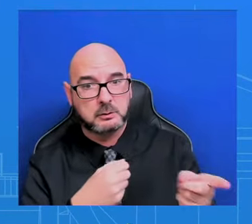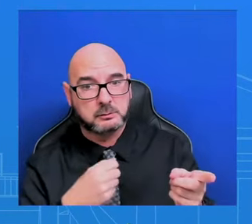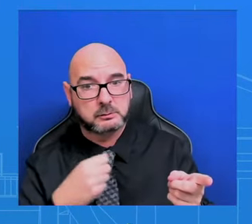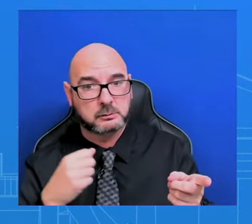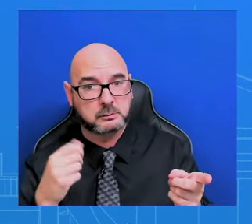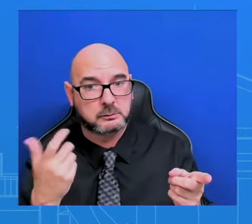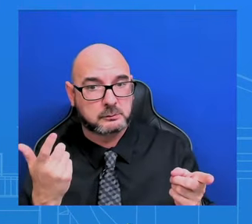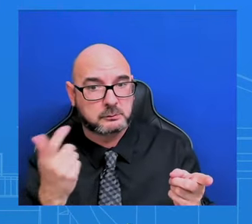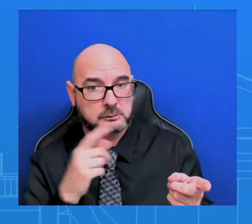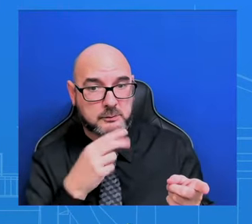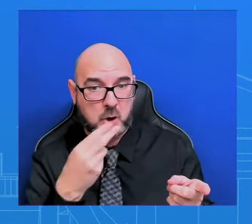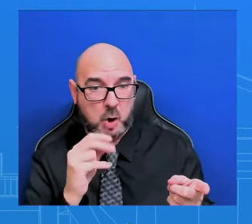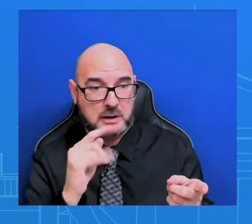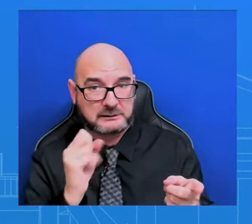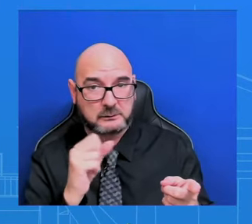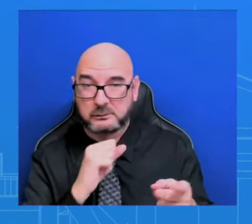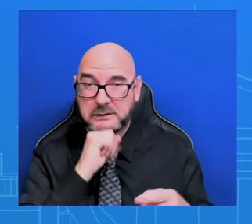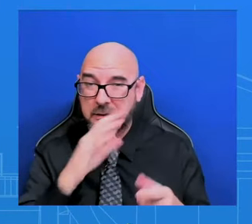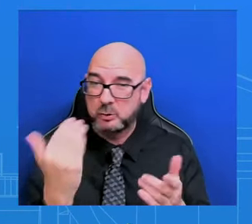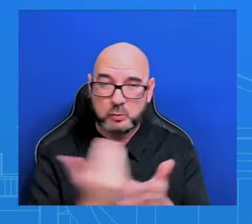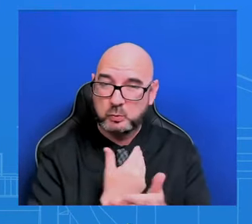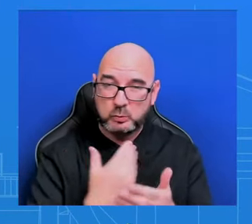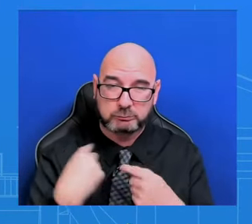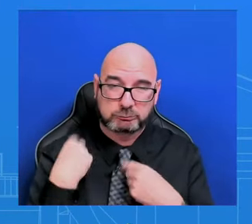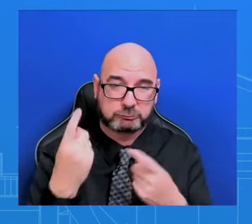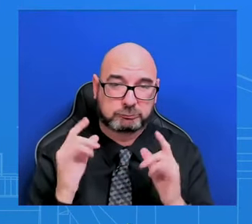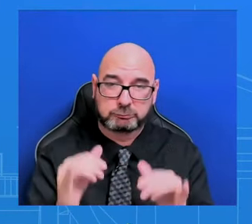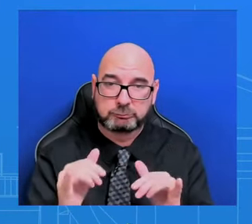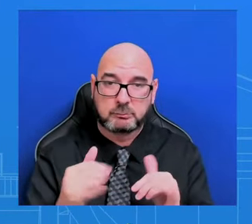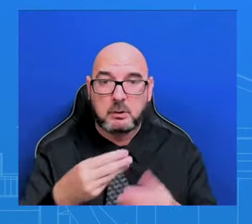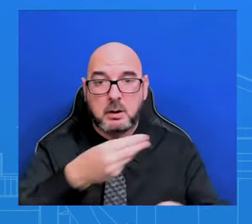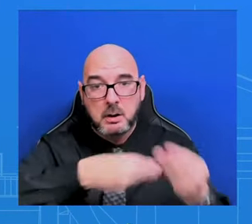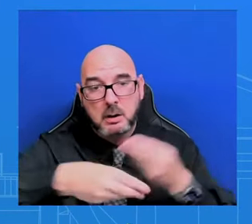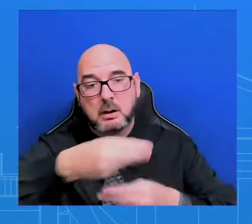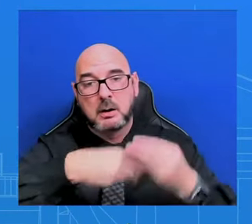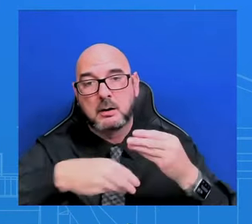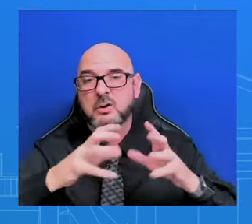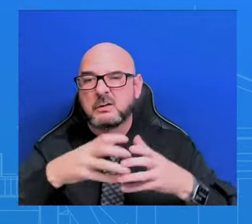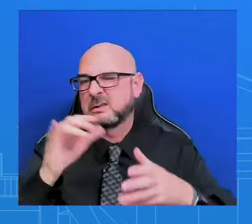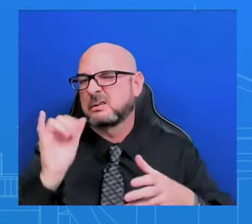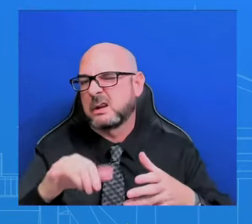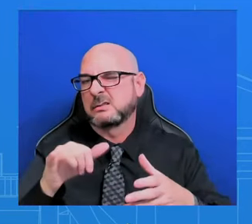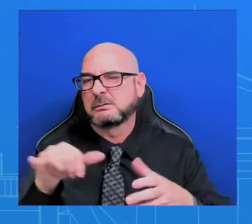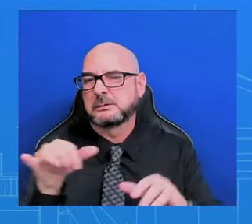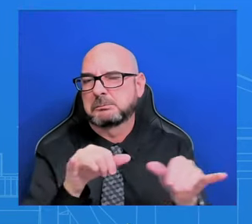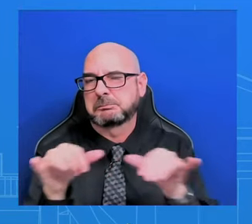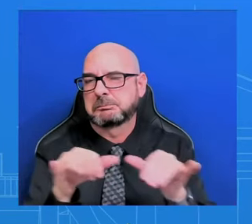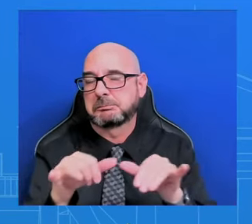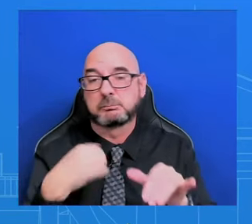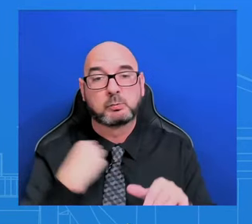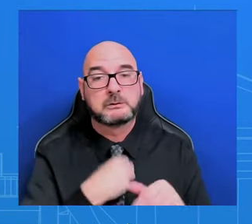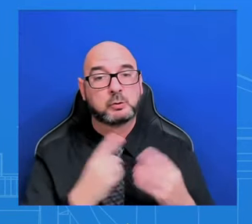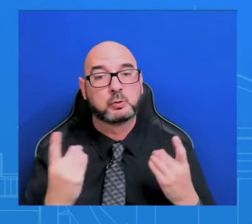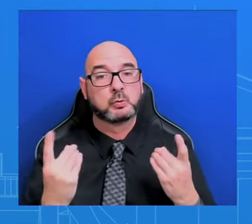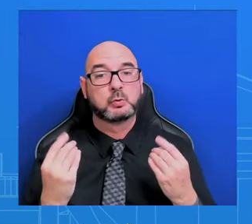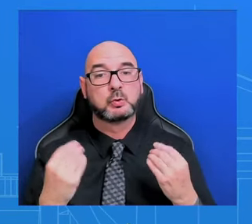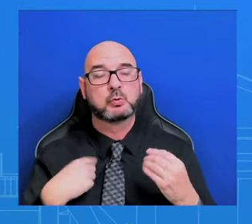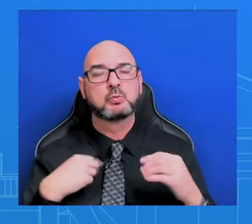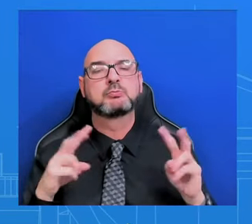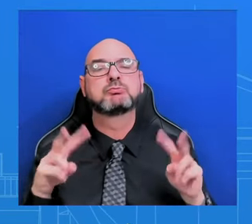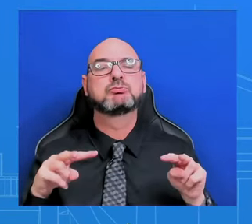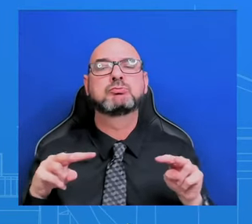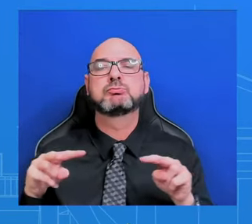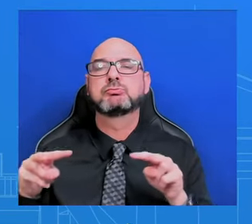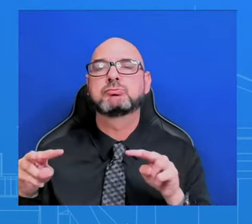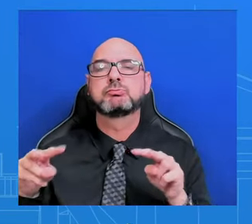and Hezbollah and other groups in the region. And I would just say we're monitoring that flow as closely as we can. I think that's as far as I'm going to be able to go today.